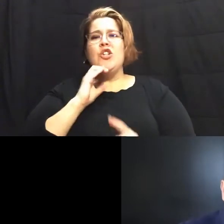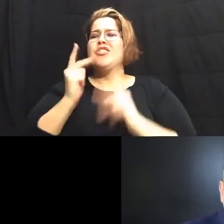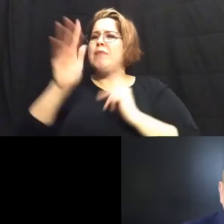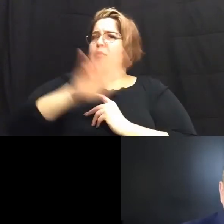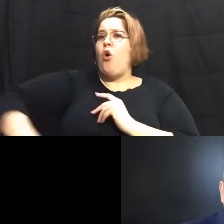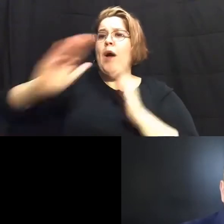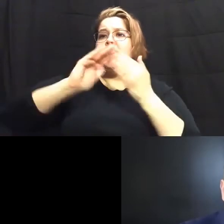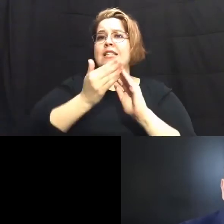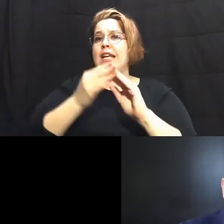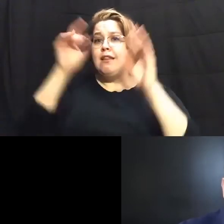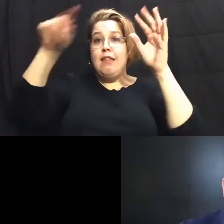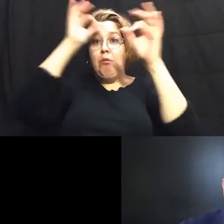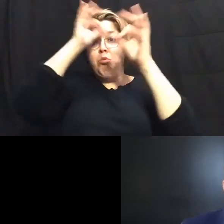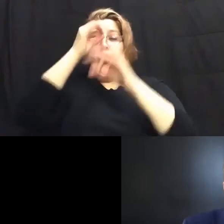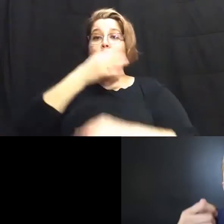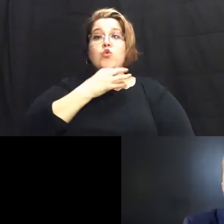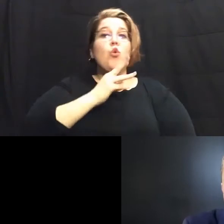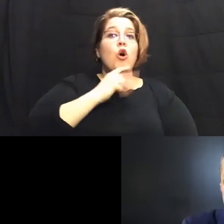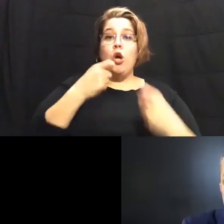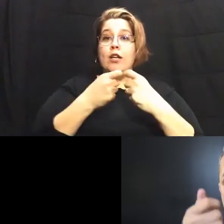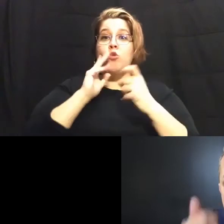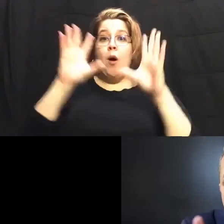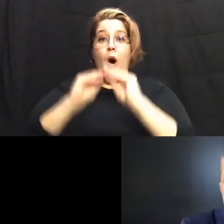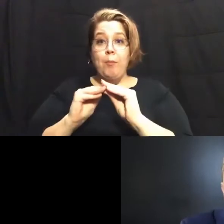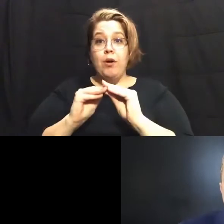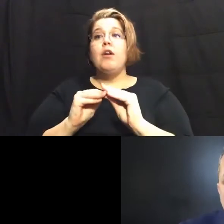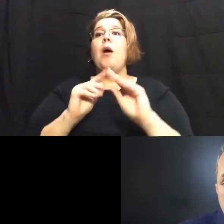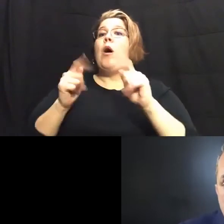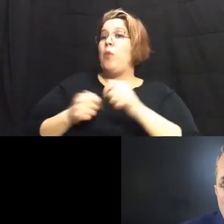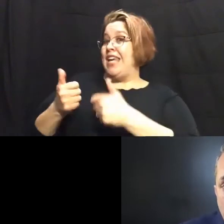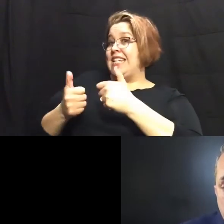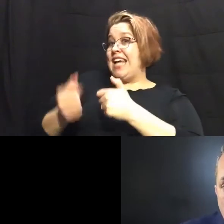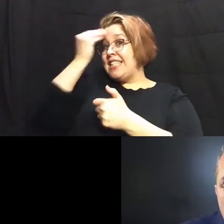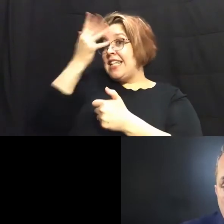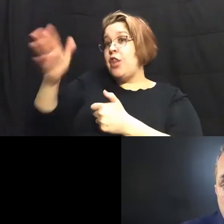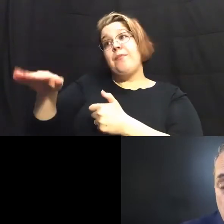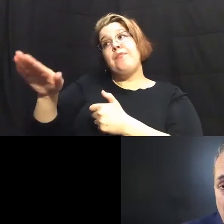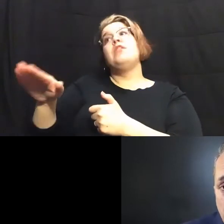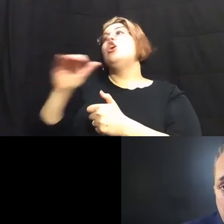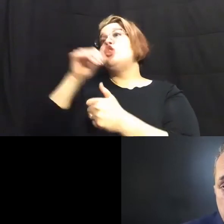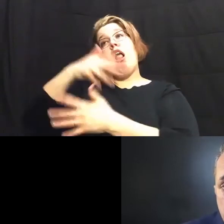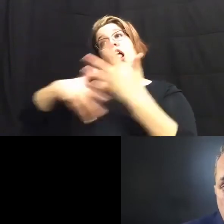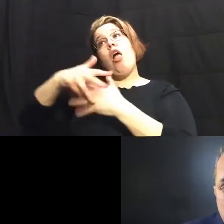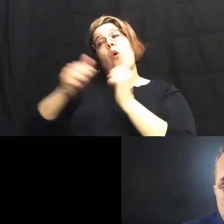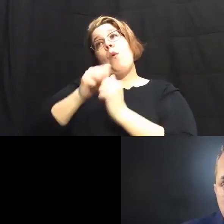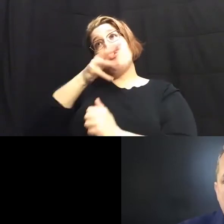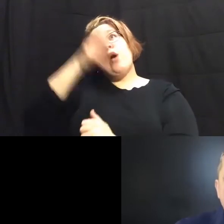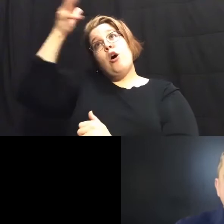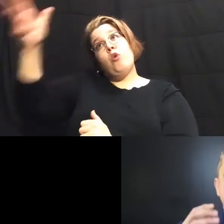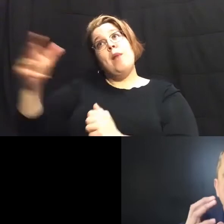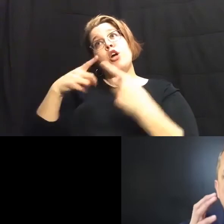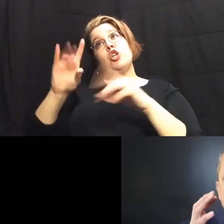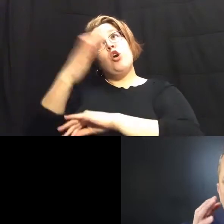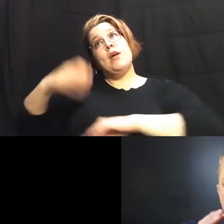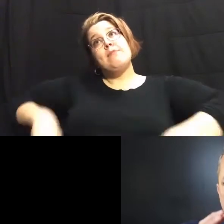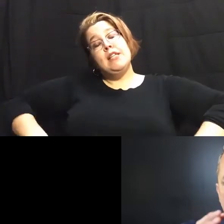that their water and electricity was about to be turned off yet we can text them to tell them to stay away from their grandparents who don't congregate during christmas it's